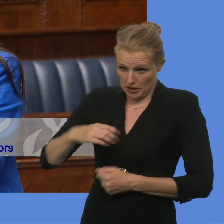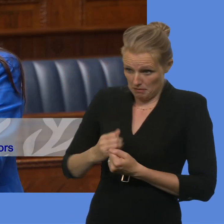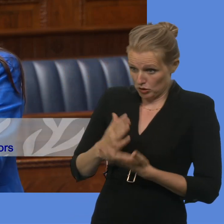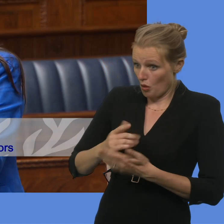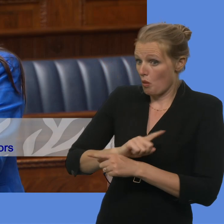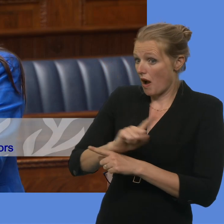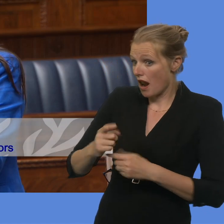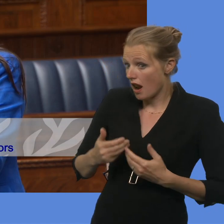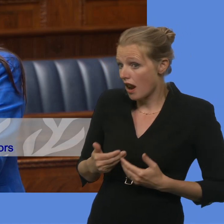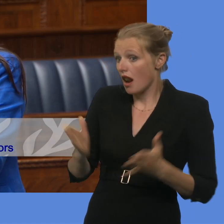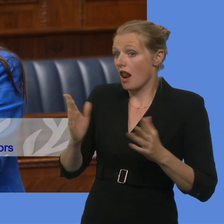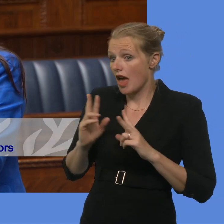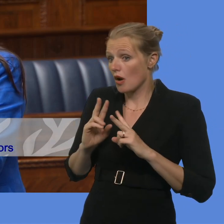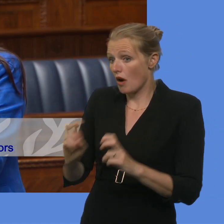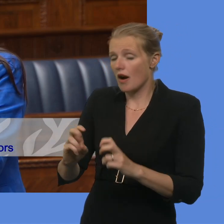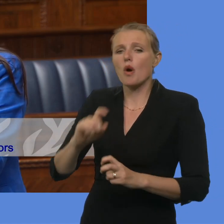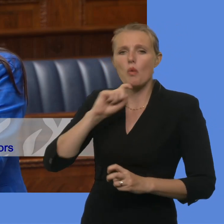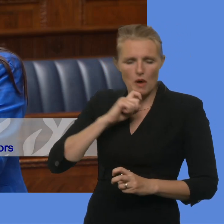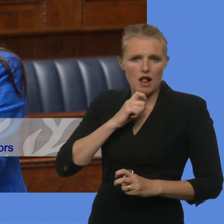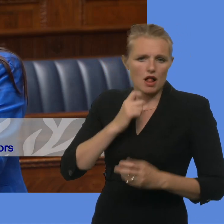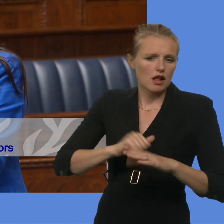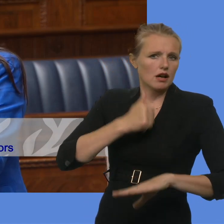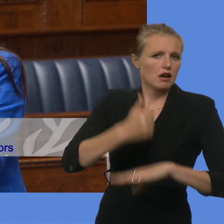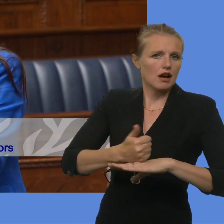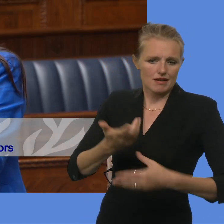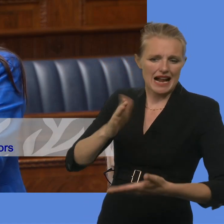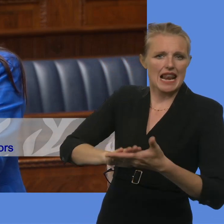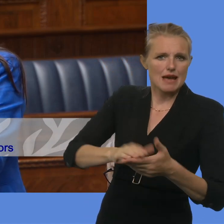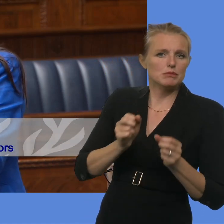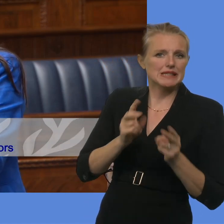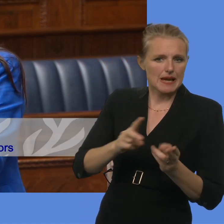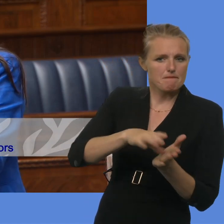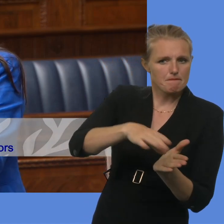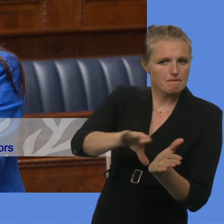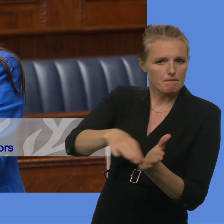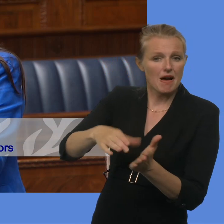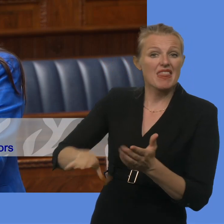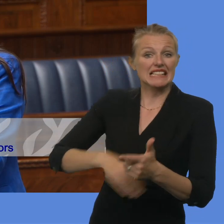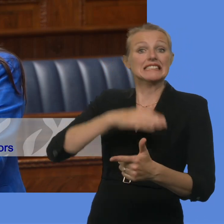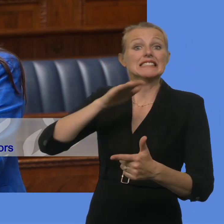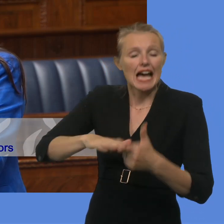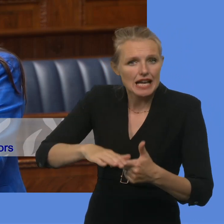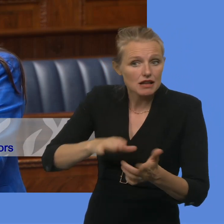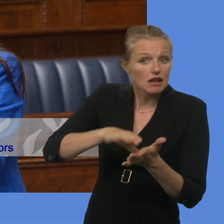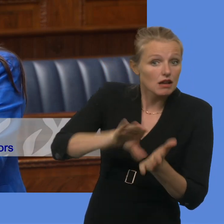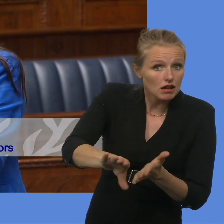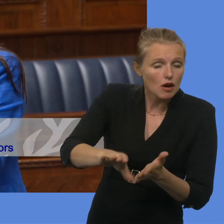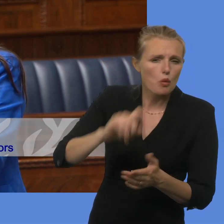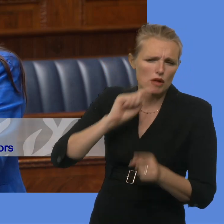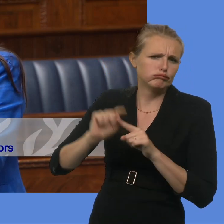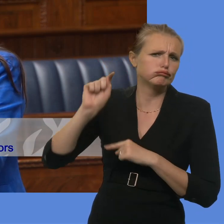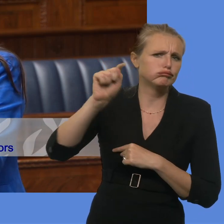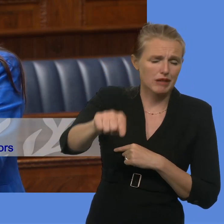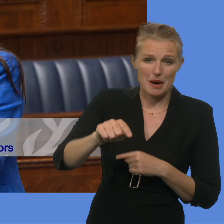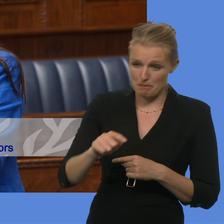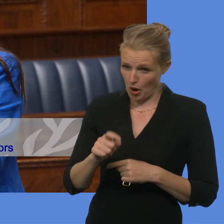time. As you know, there is a phase two in terms of a more tailored payment that will come further down the line. But it is important to meet the needs of